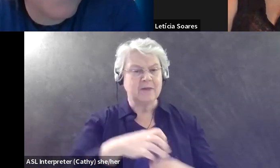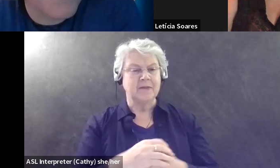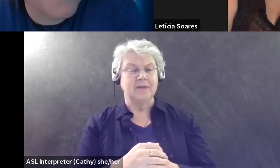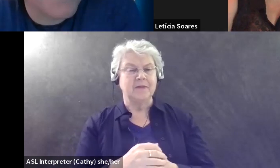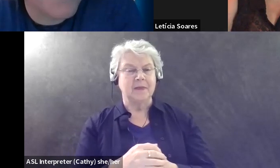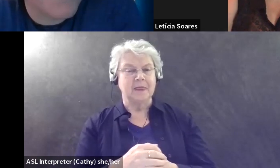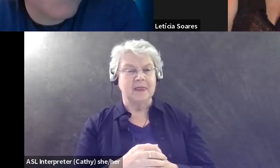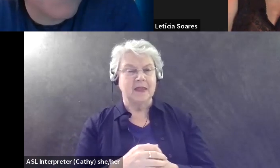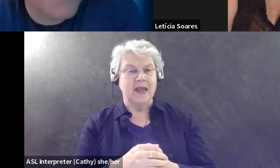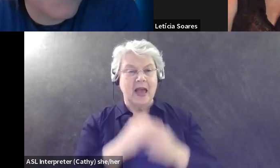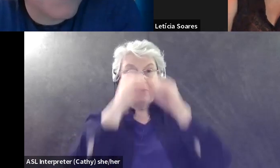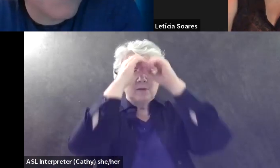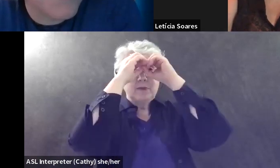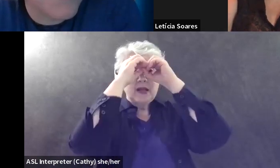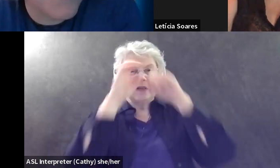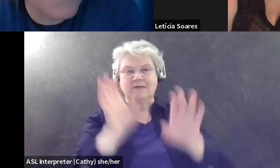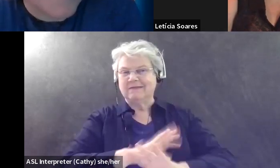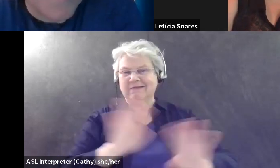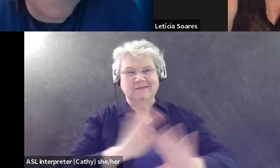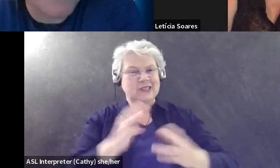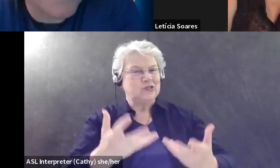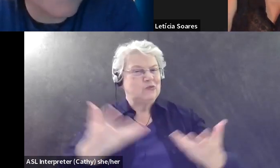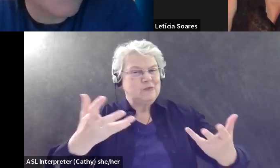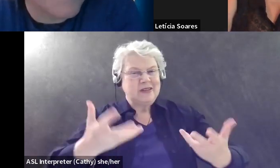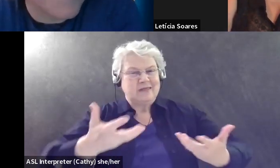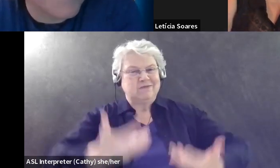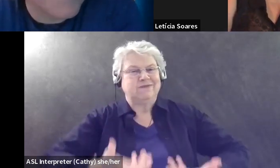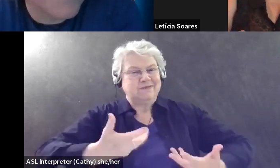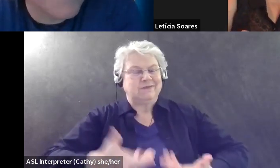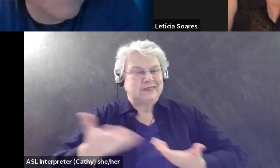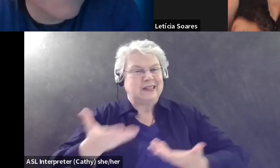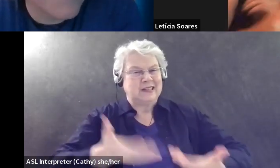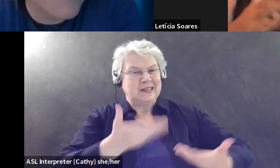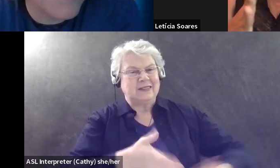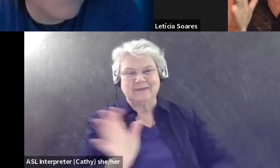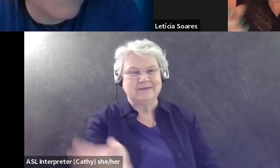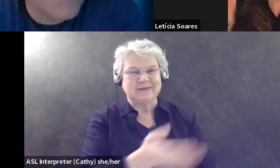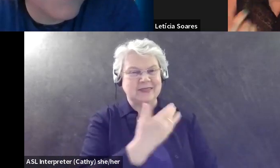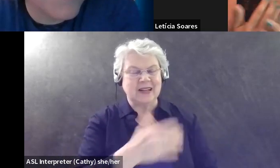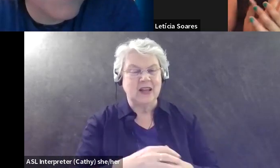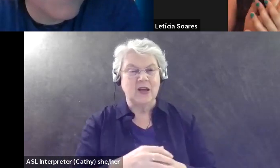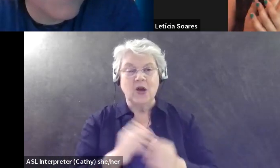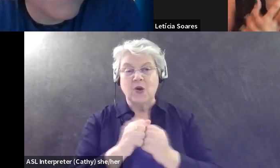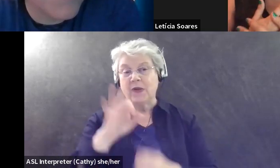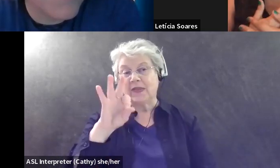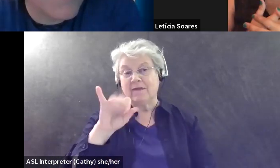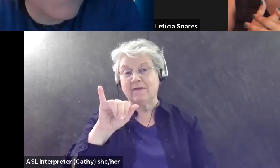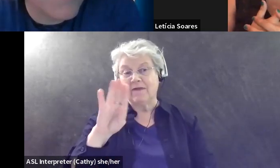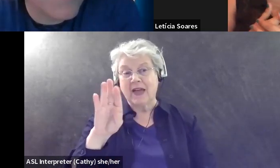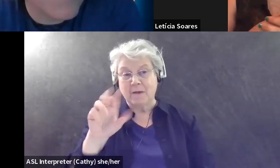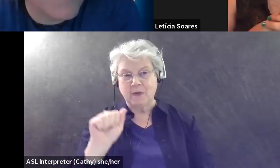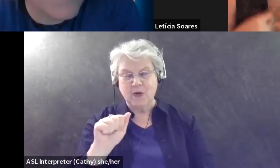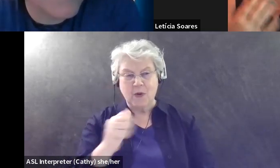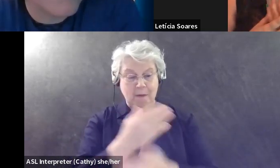did not bring in binoculars. It's just, it's too much for me. And just sometimes with fibro, I have a lot of hand